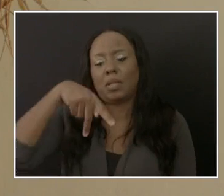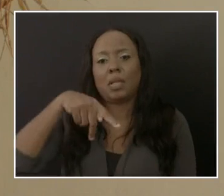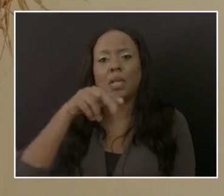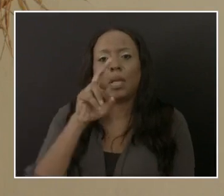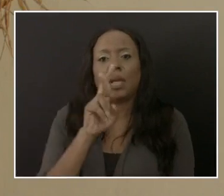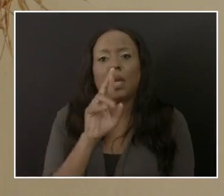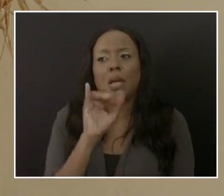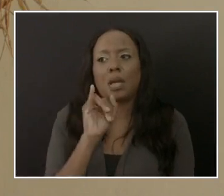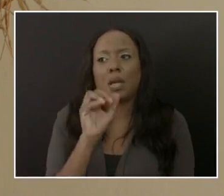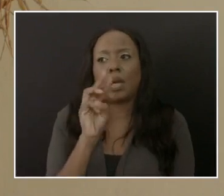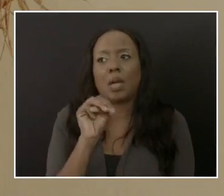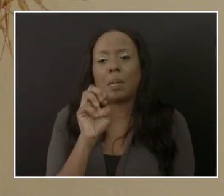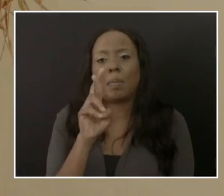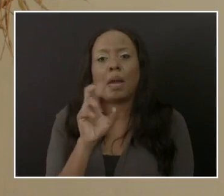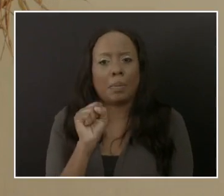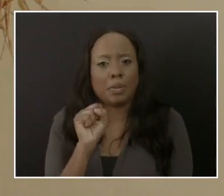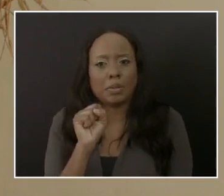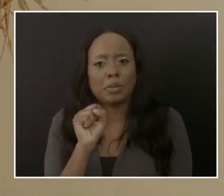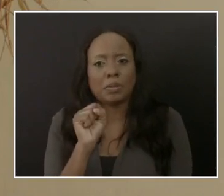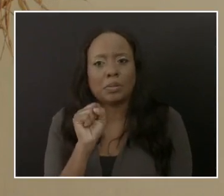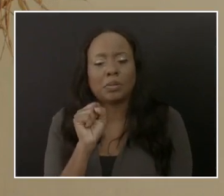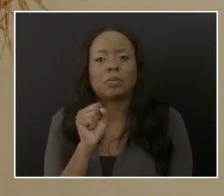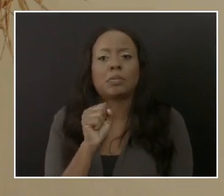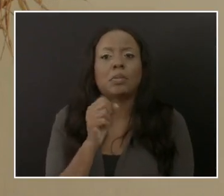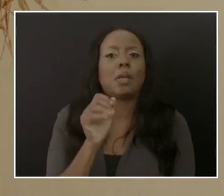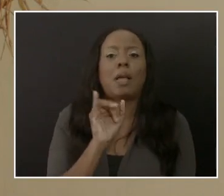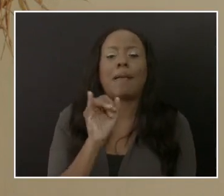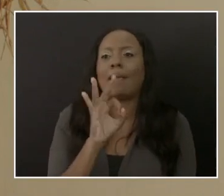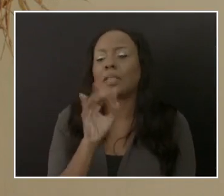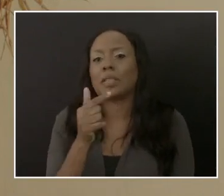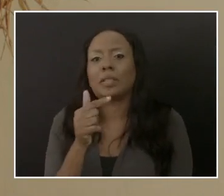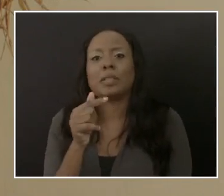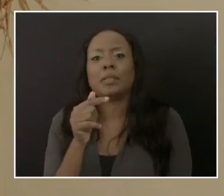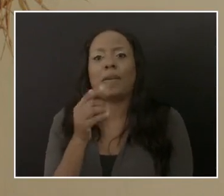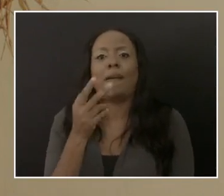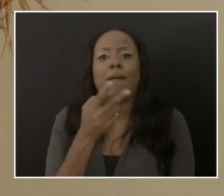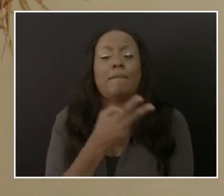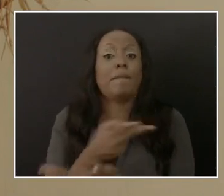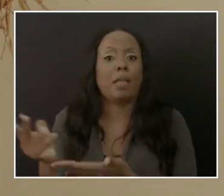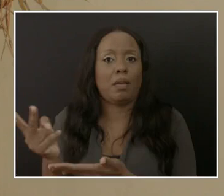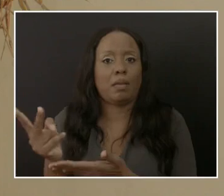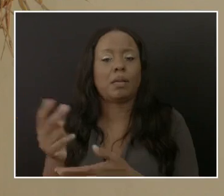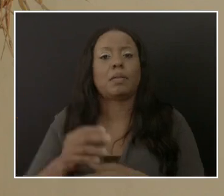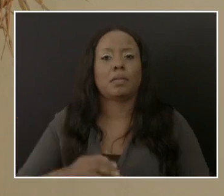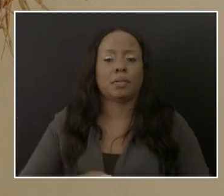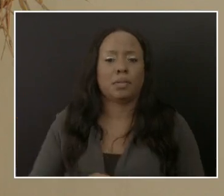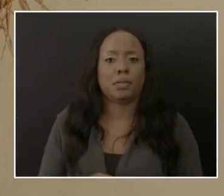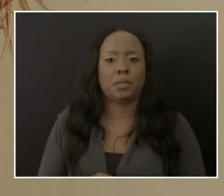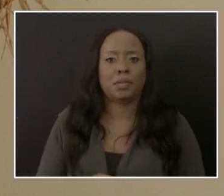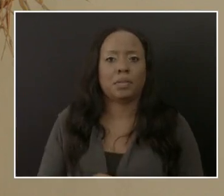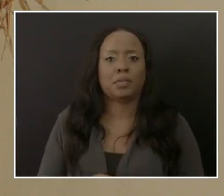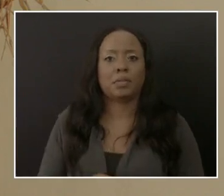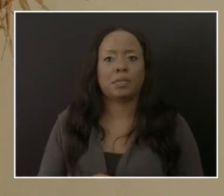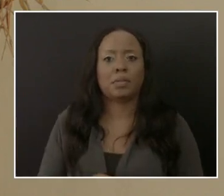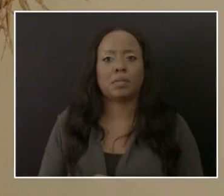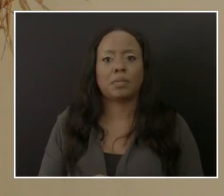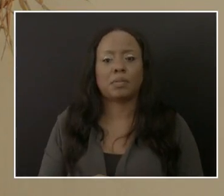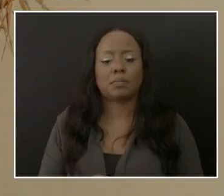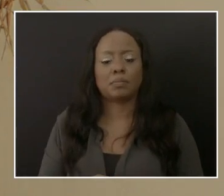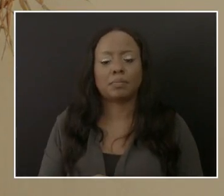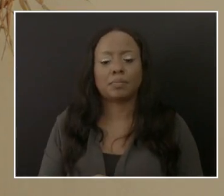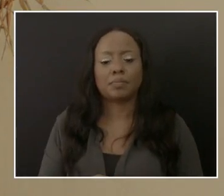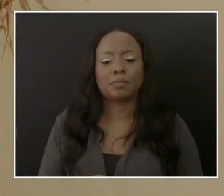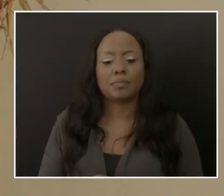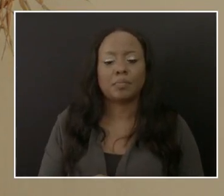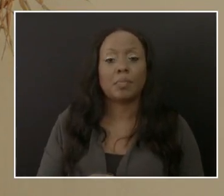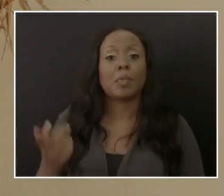or the S gene failure of this particular new variant. We do have reagents in stock in the laboratory that we can